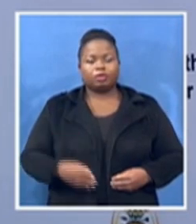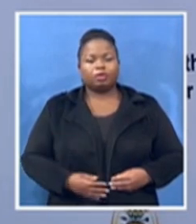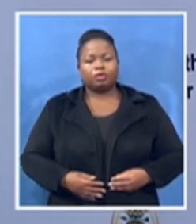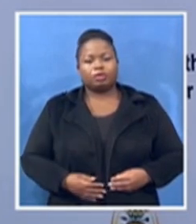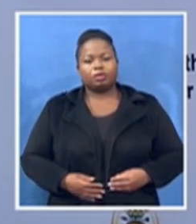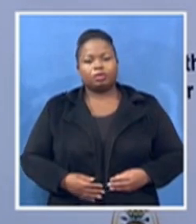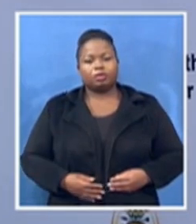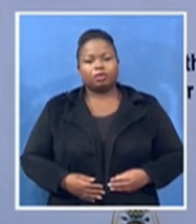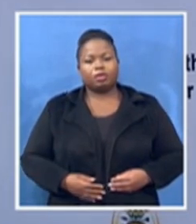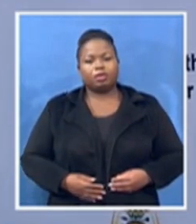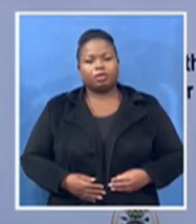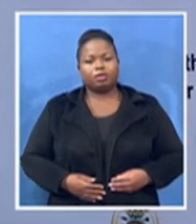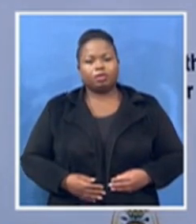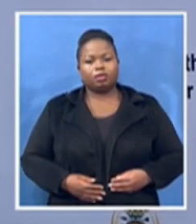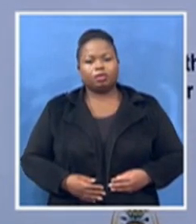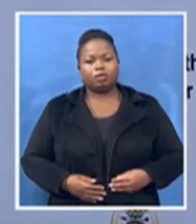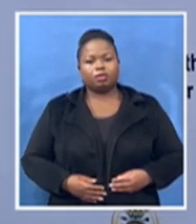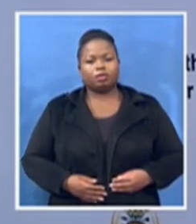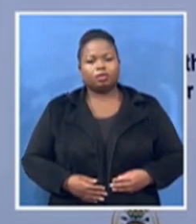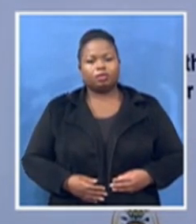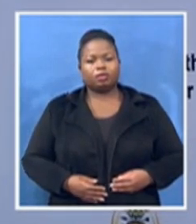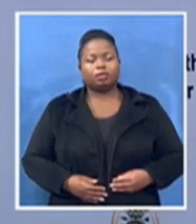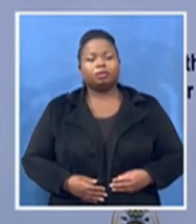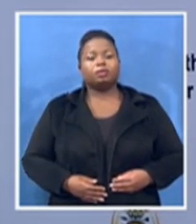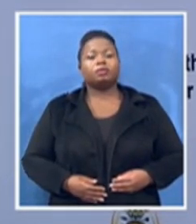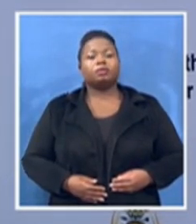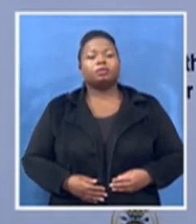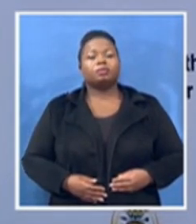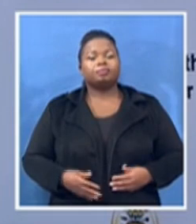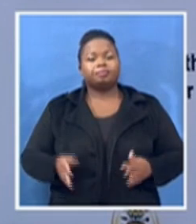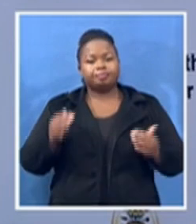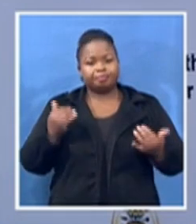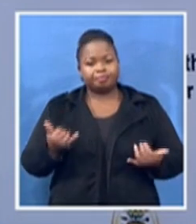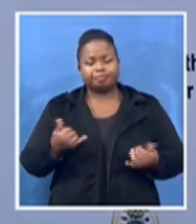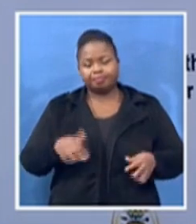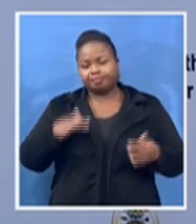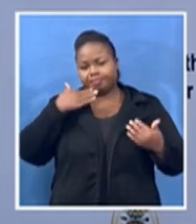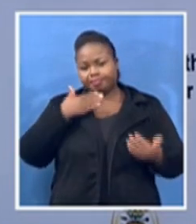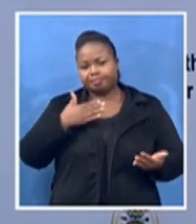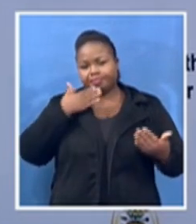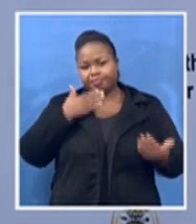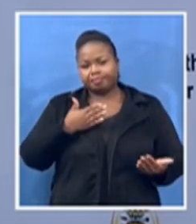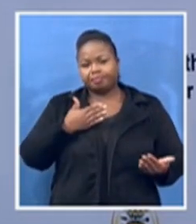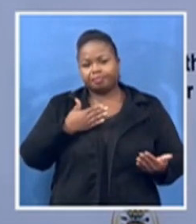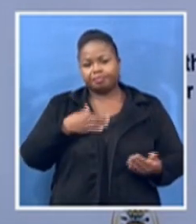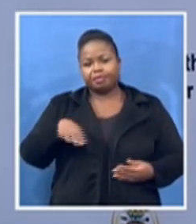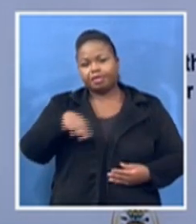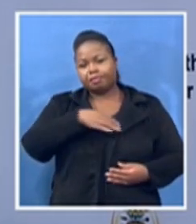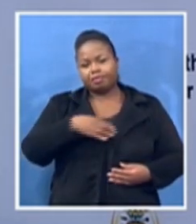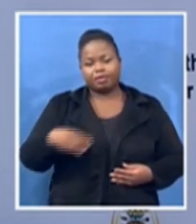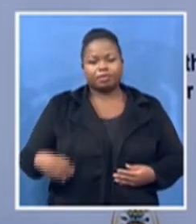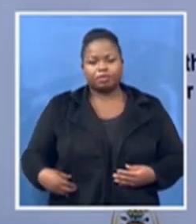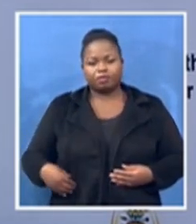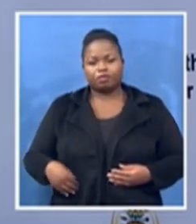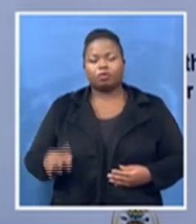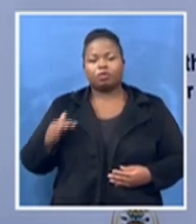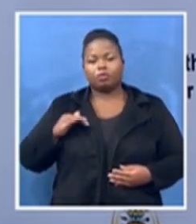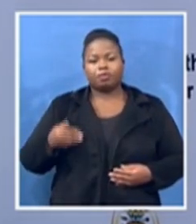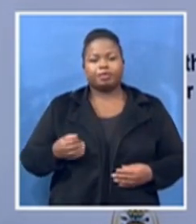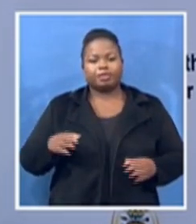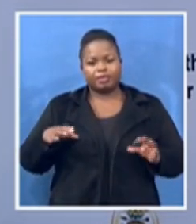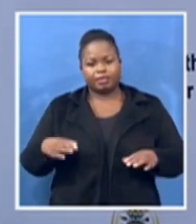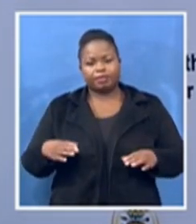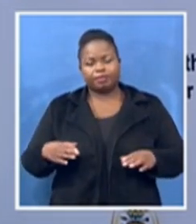here. And thanks, the president of the Women's League for taking us through on a journey